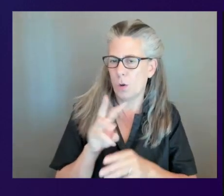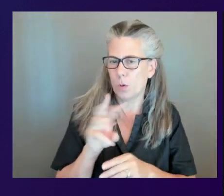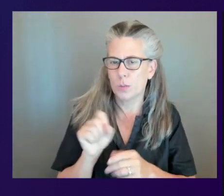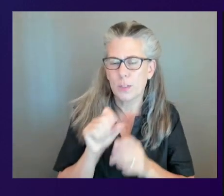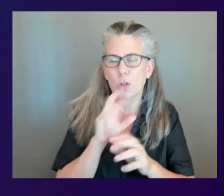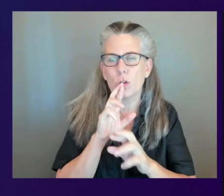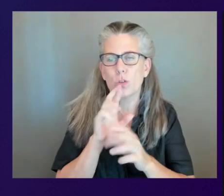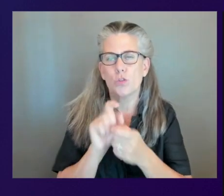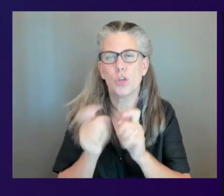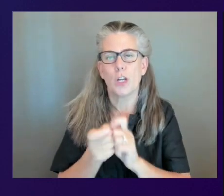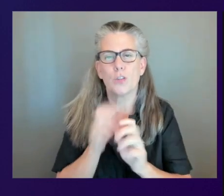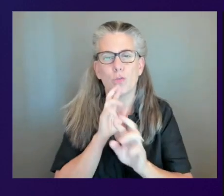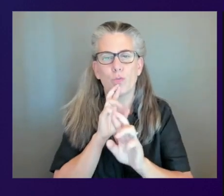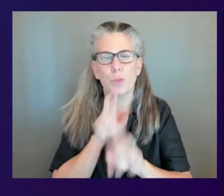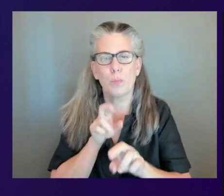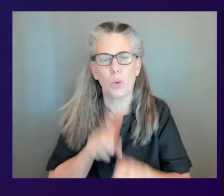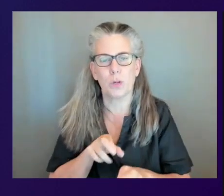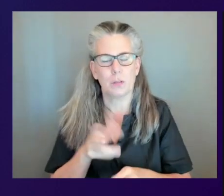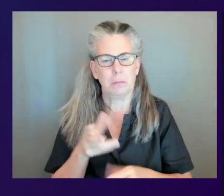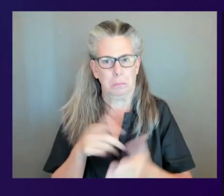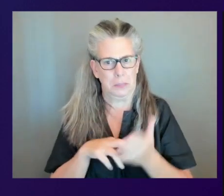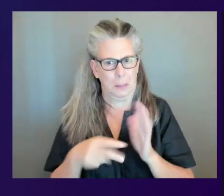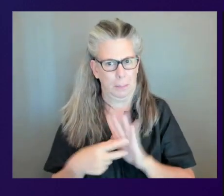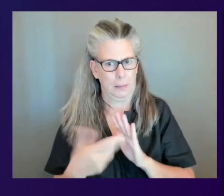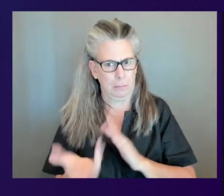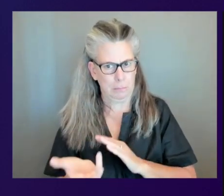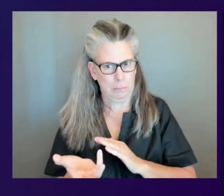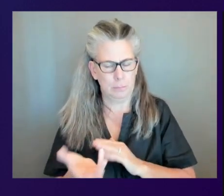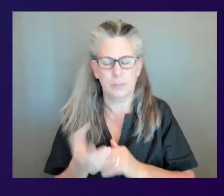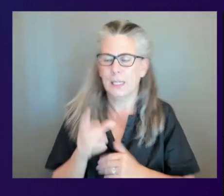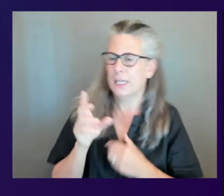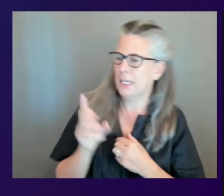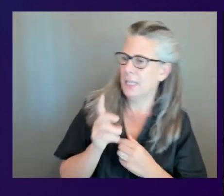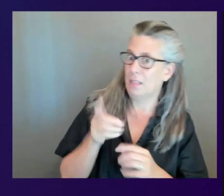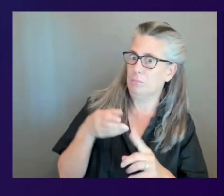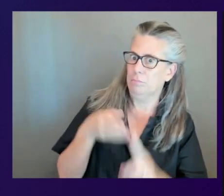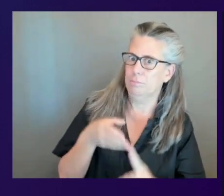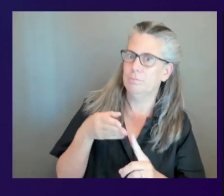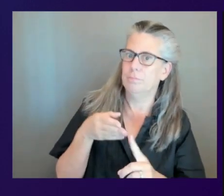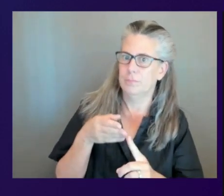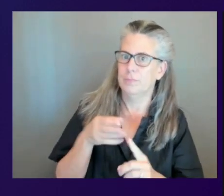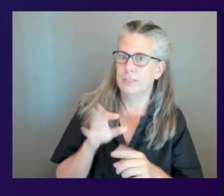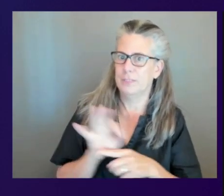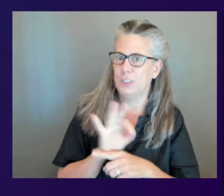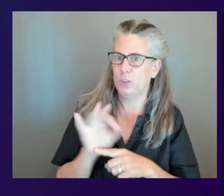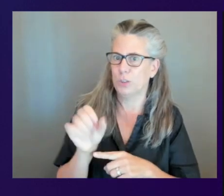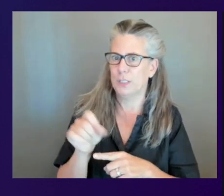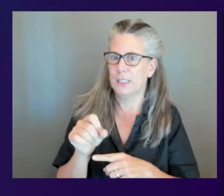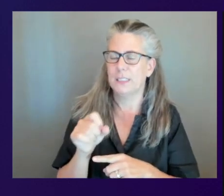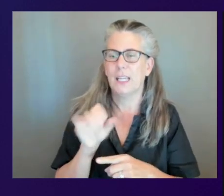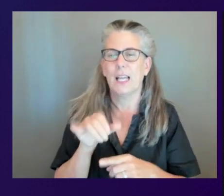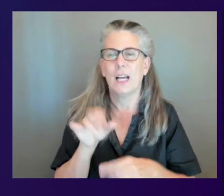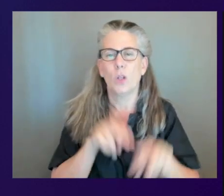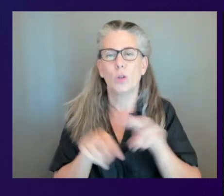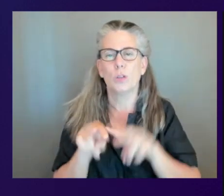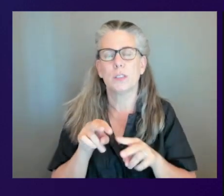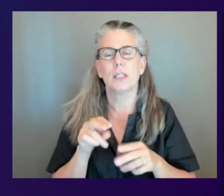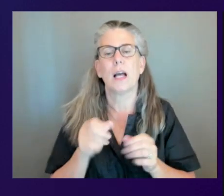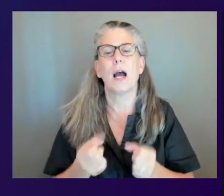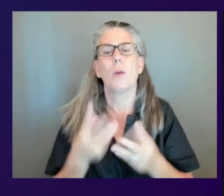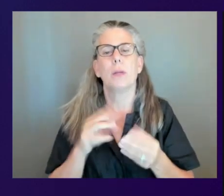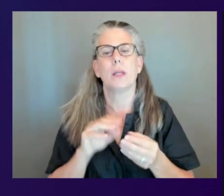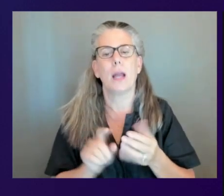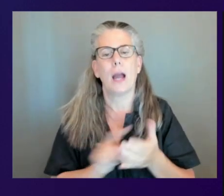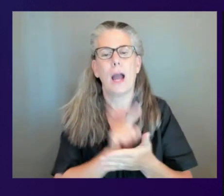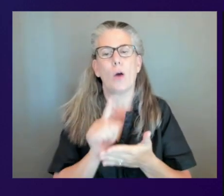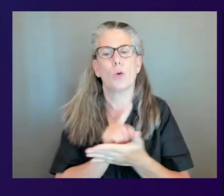yeah that's very important that's one of the well the main feature of the tool so what that is looking at it's looking at the number of billable hours so how